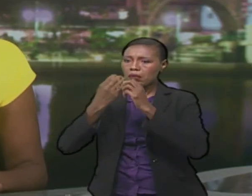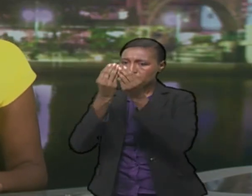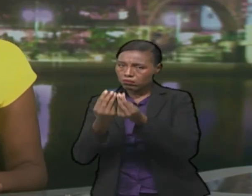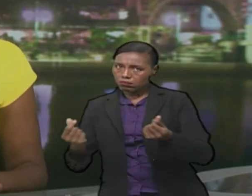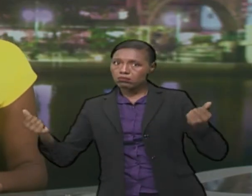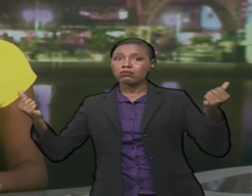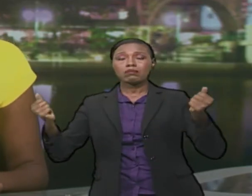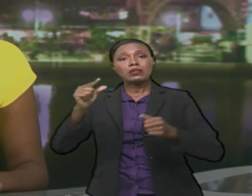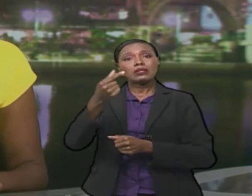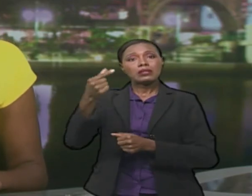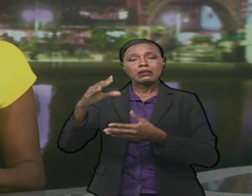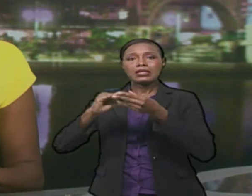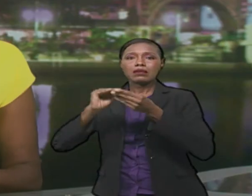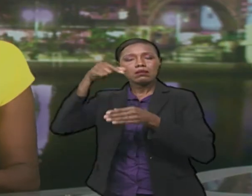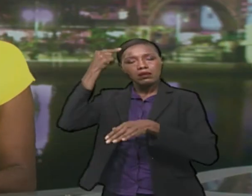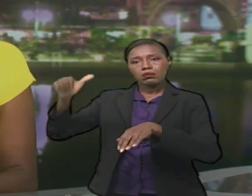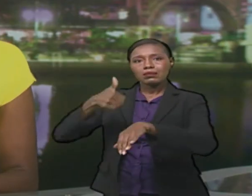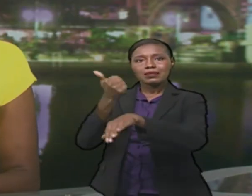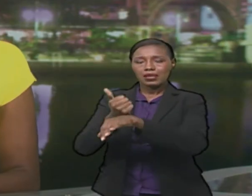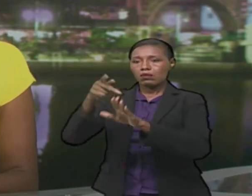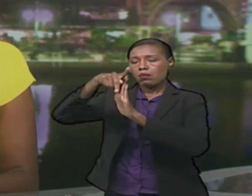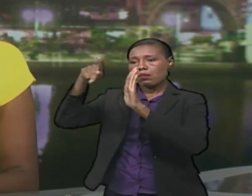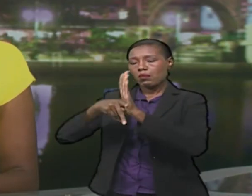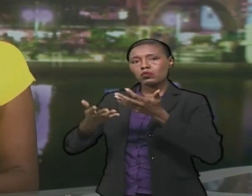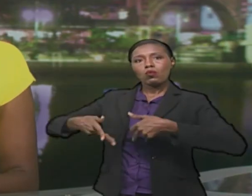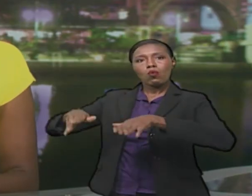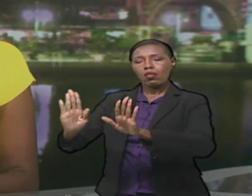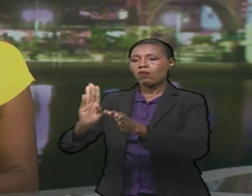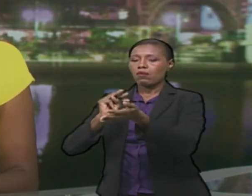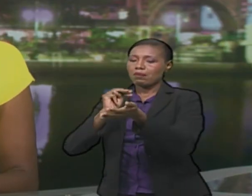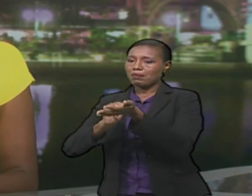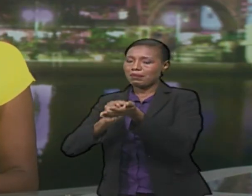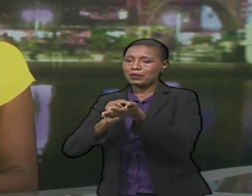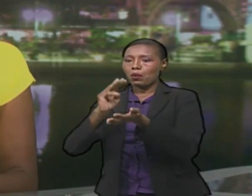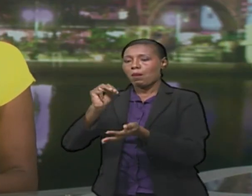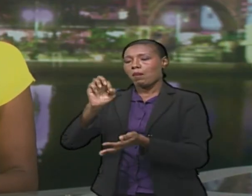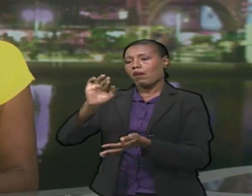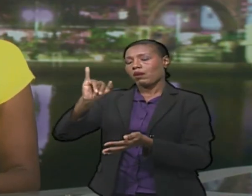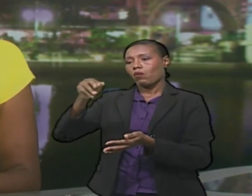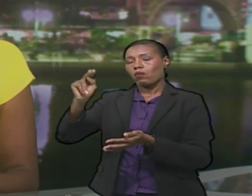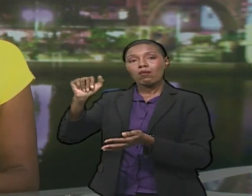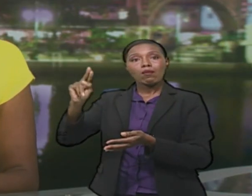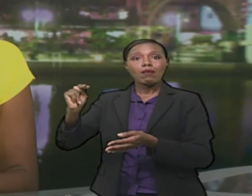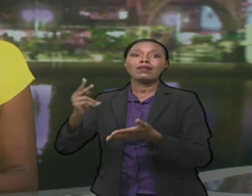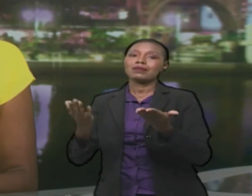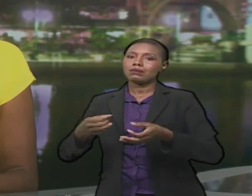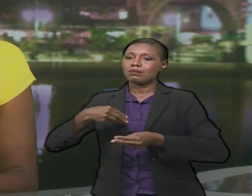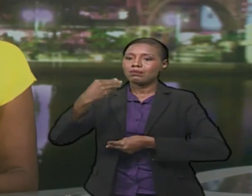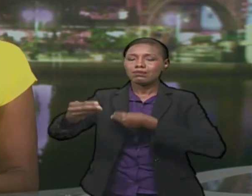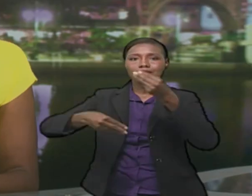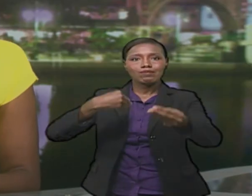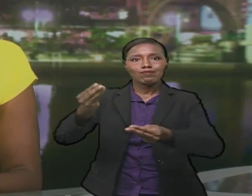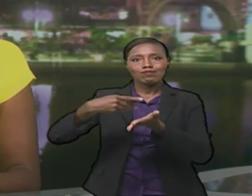said the government would put in place policies to allow for medical marijuana products to be sold there. He said the plants will be